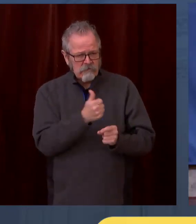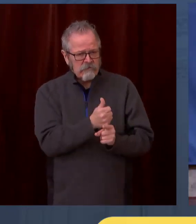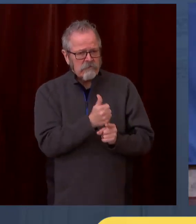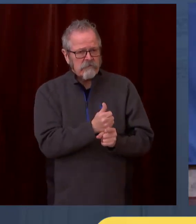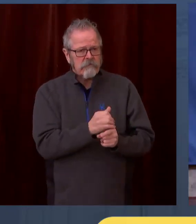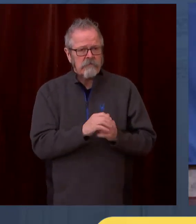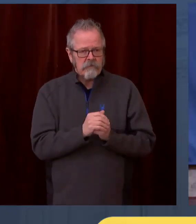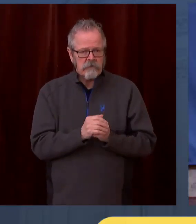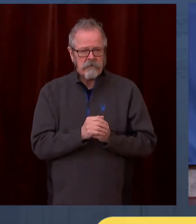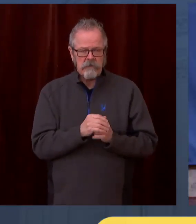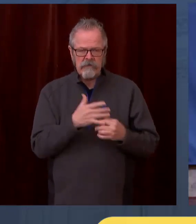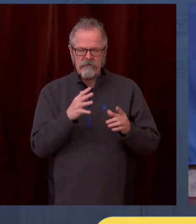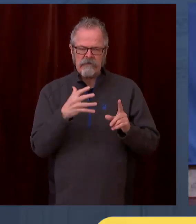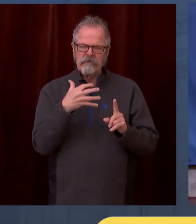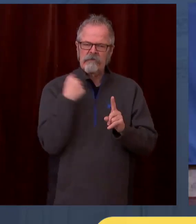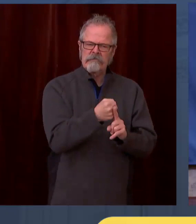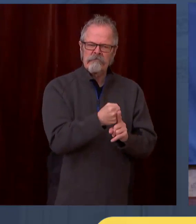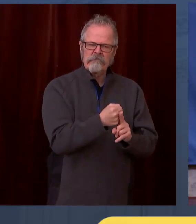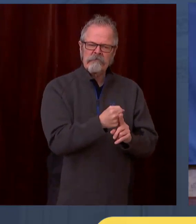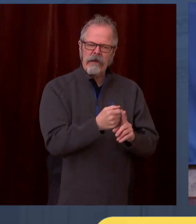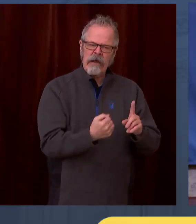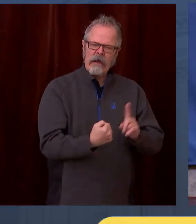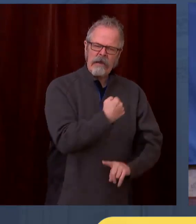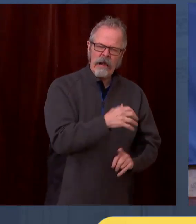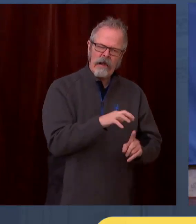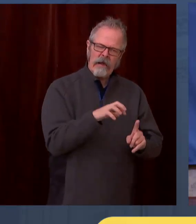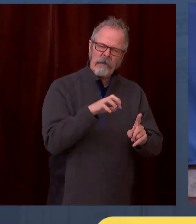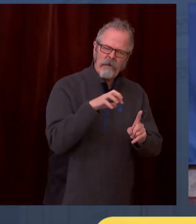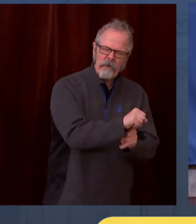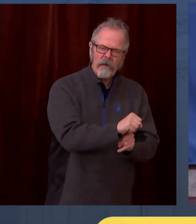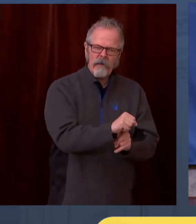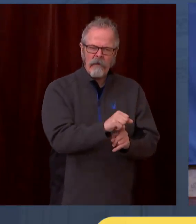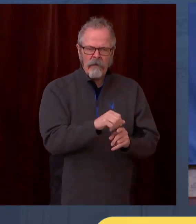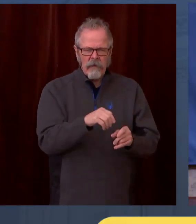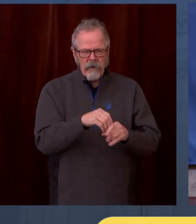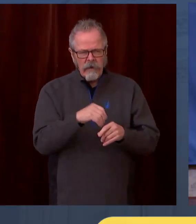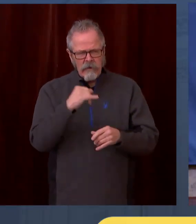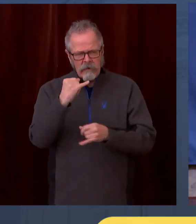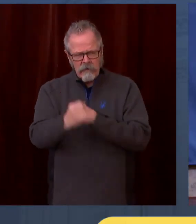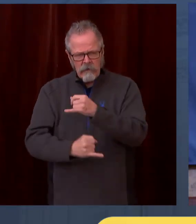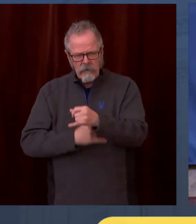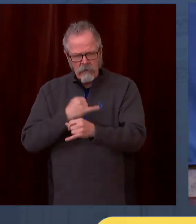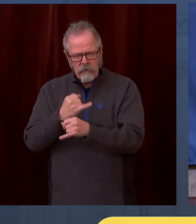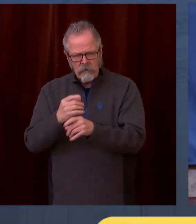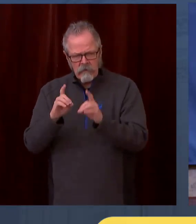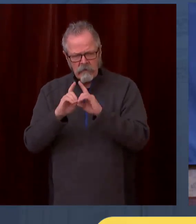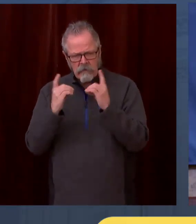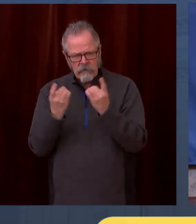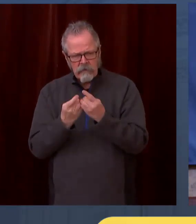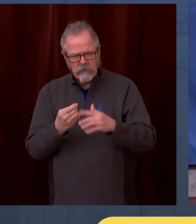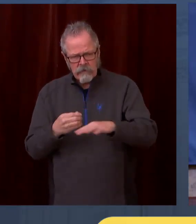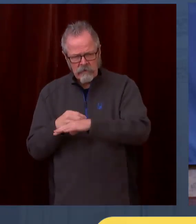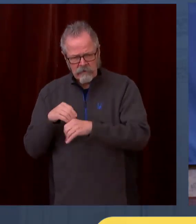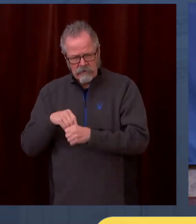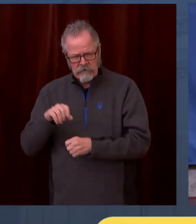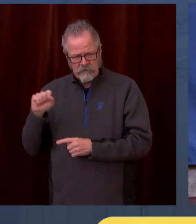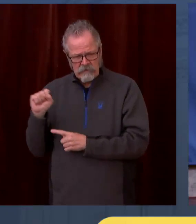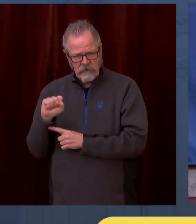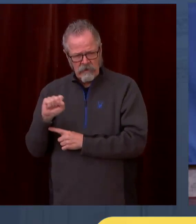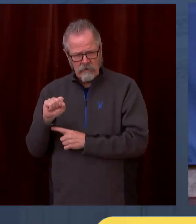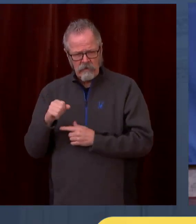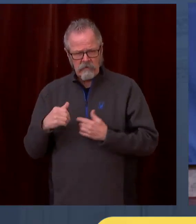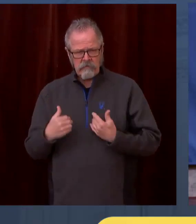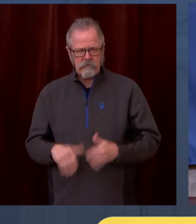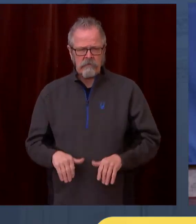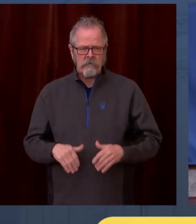every one of those who are reported, folks who are Asian American have suffered unreported incidents as well. We need to